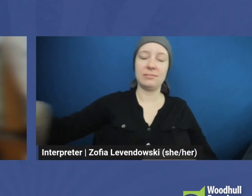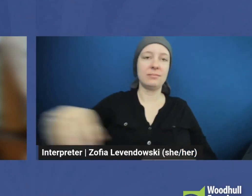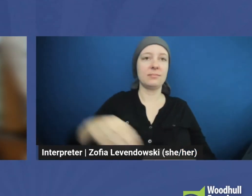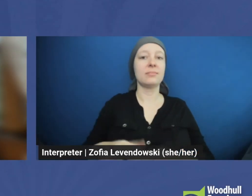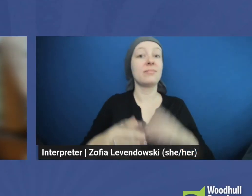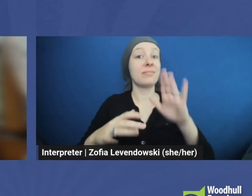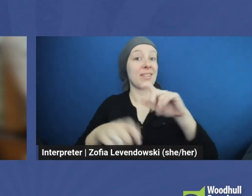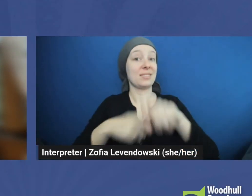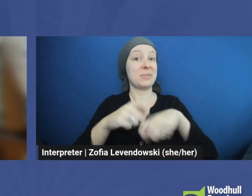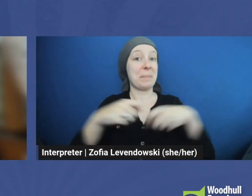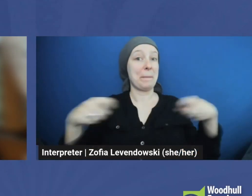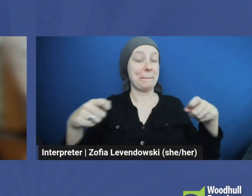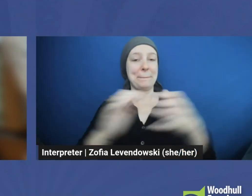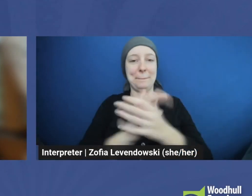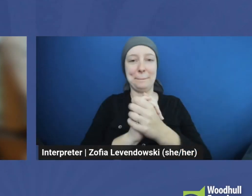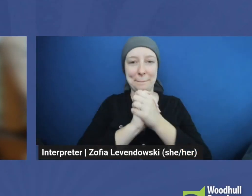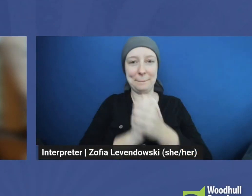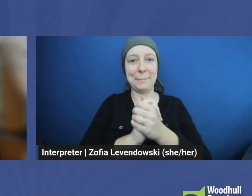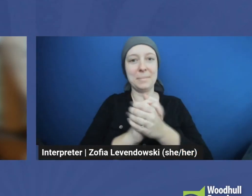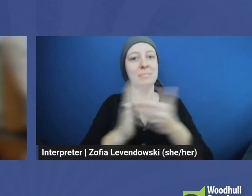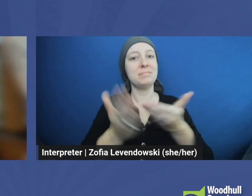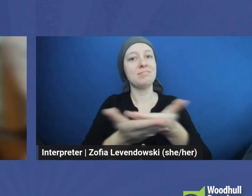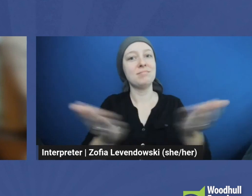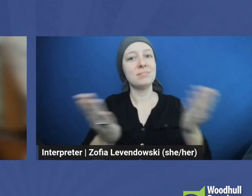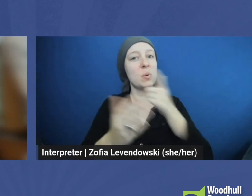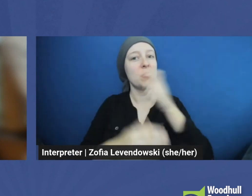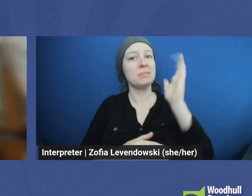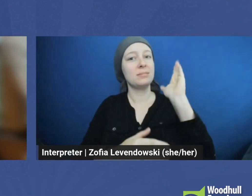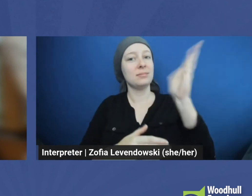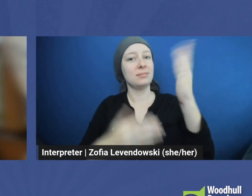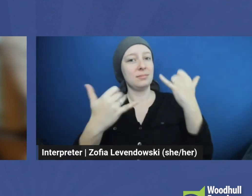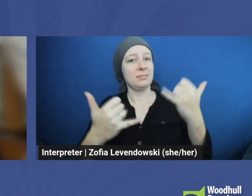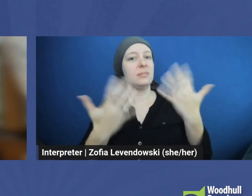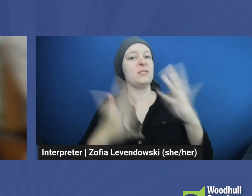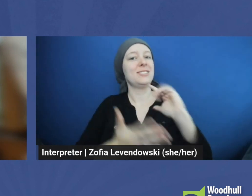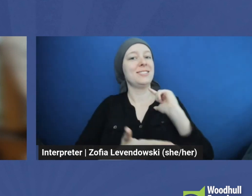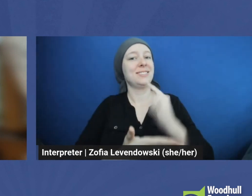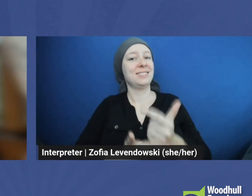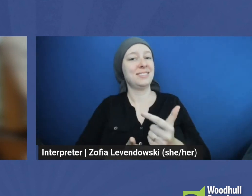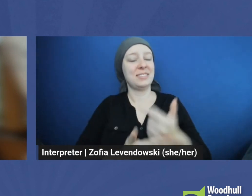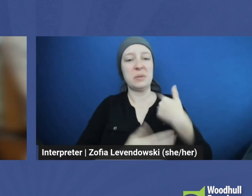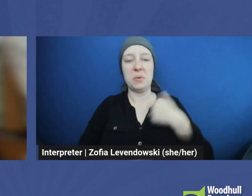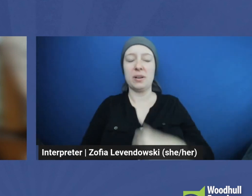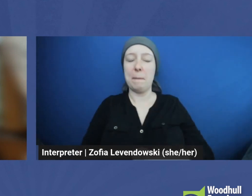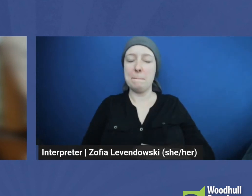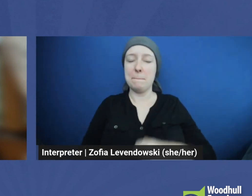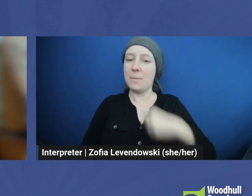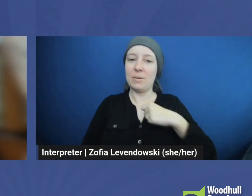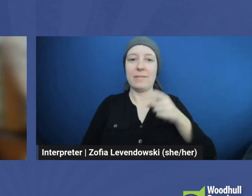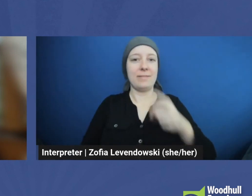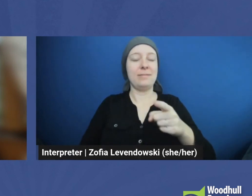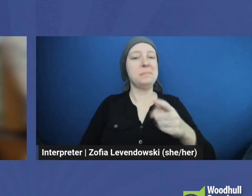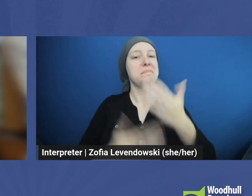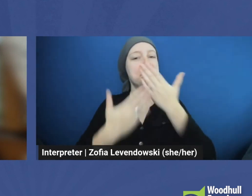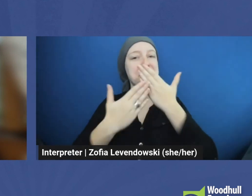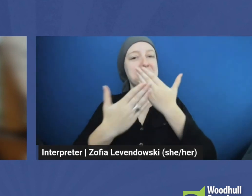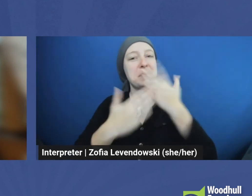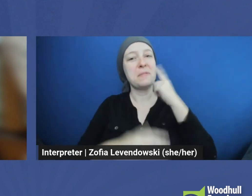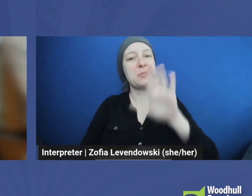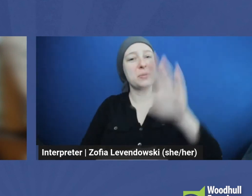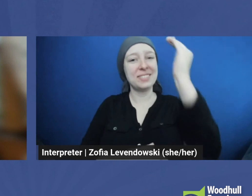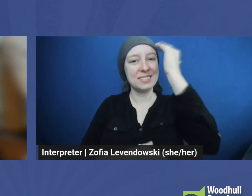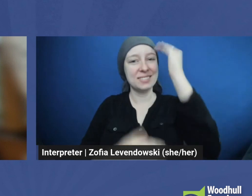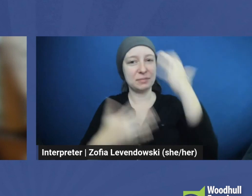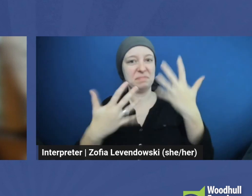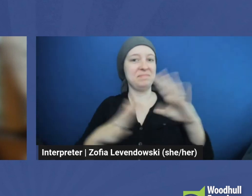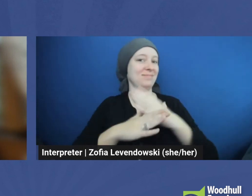And that's a wrap. Congratulations to everyone who presented and graduated today. We're so, so proud of you and thankful for the knowledge that you've